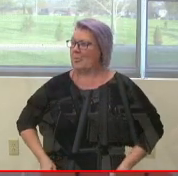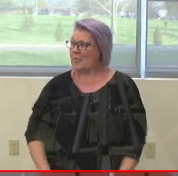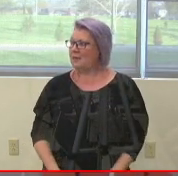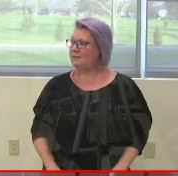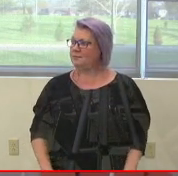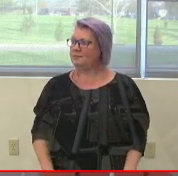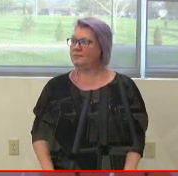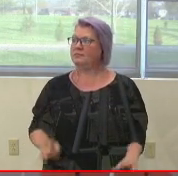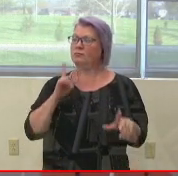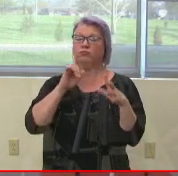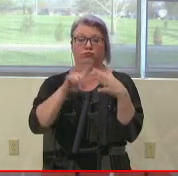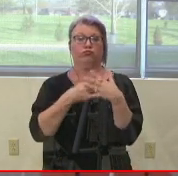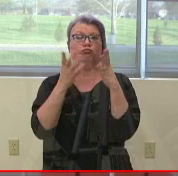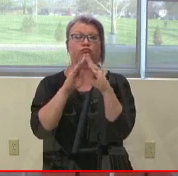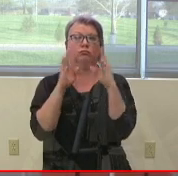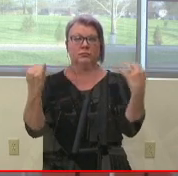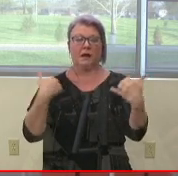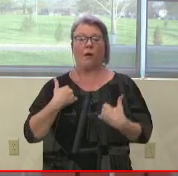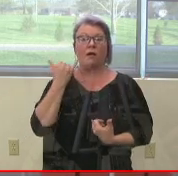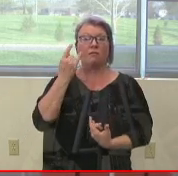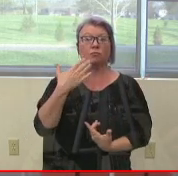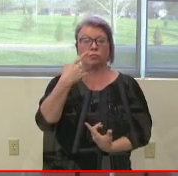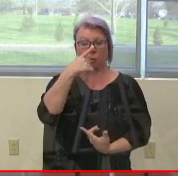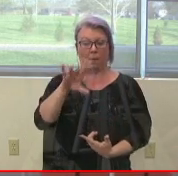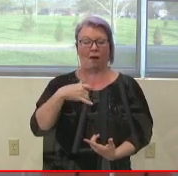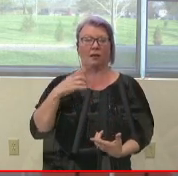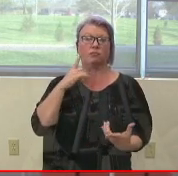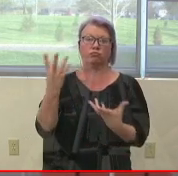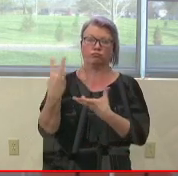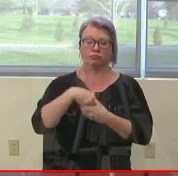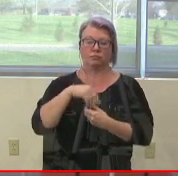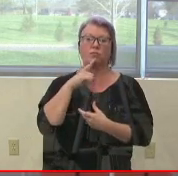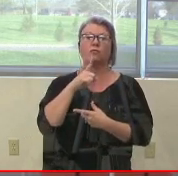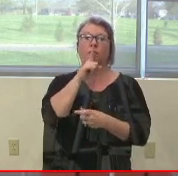Call a meeting to order. If everyone would please join us in the Pledge of Allegiance.